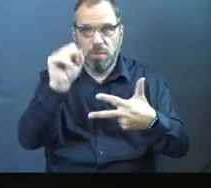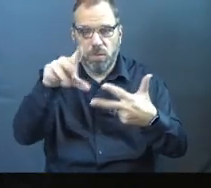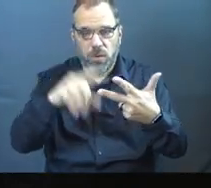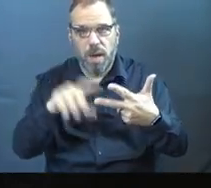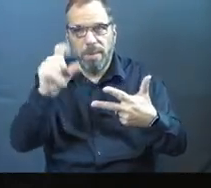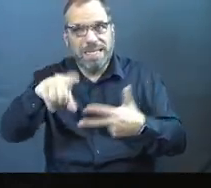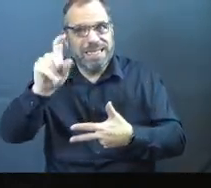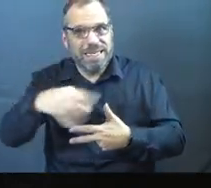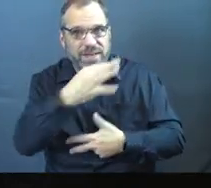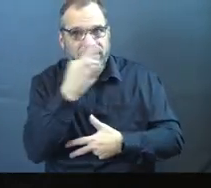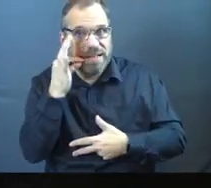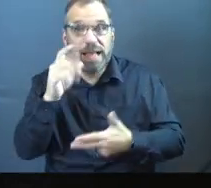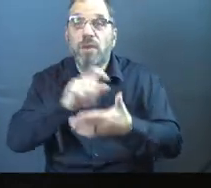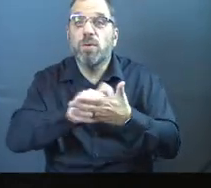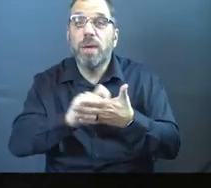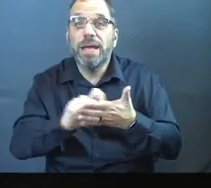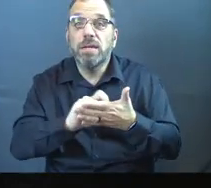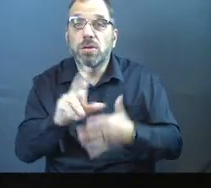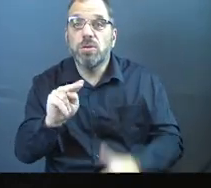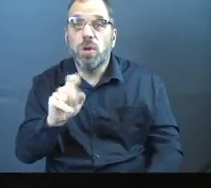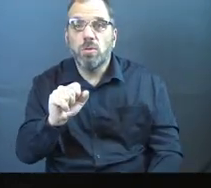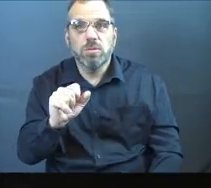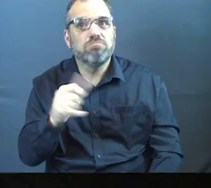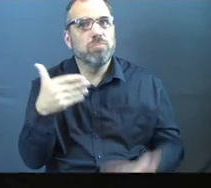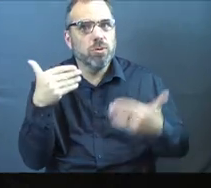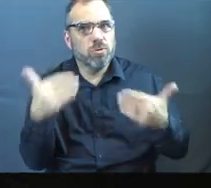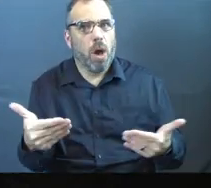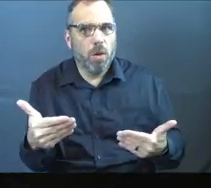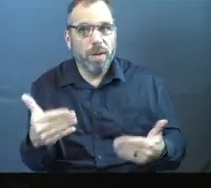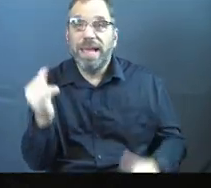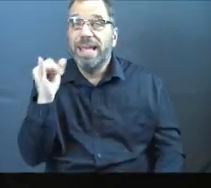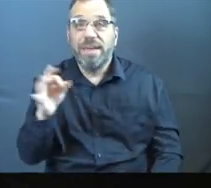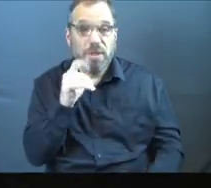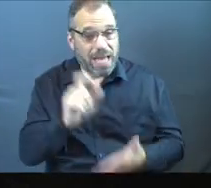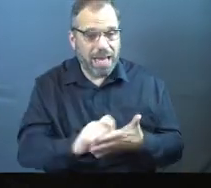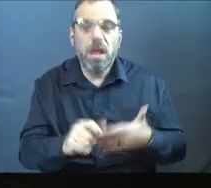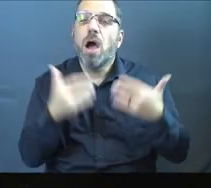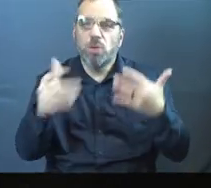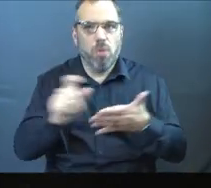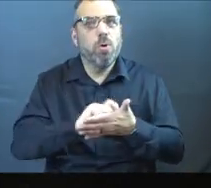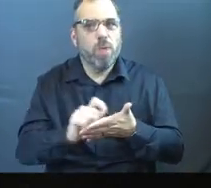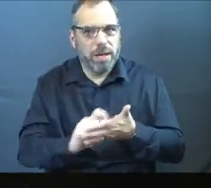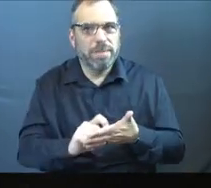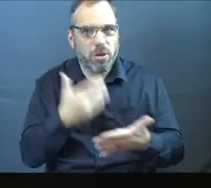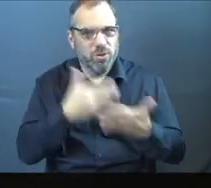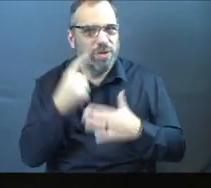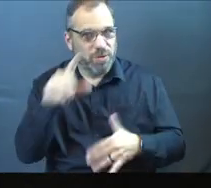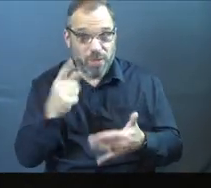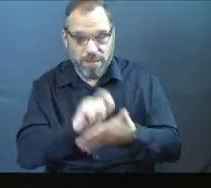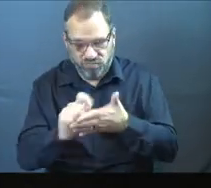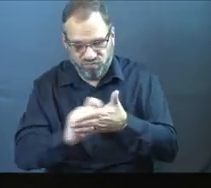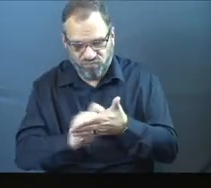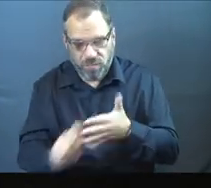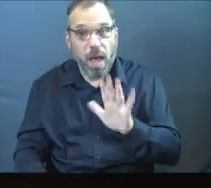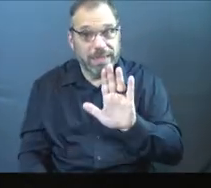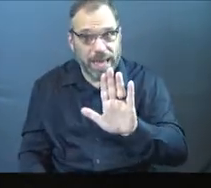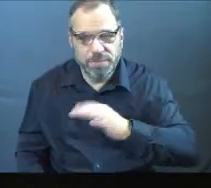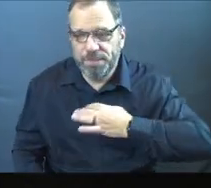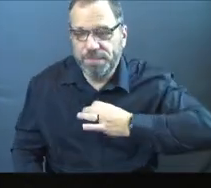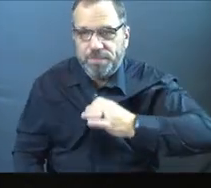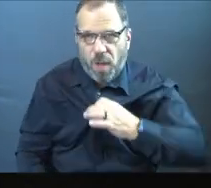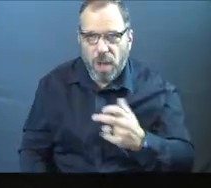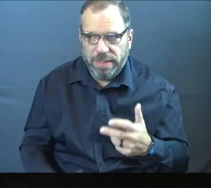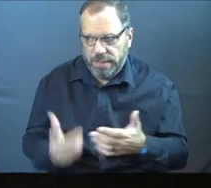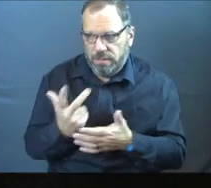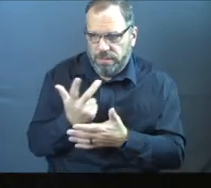needs of fasting. If you're taking notes, do it again. If you're not, do it. You should. It's good for you, right? But just to look back on